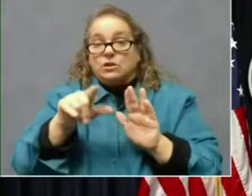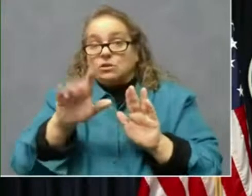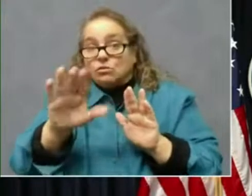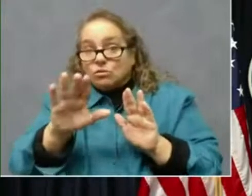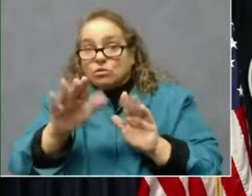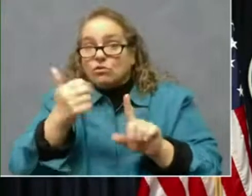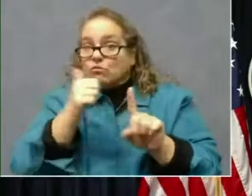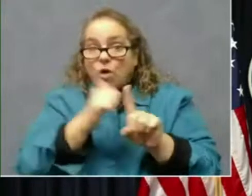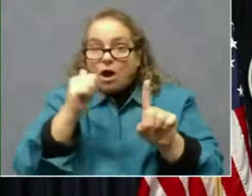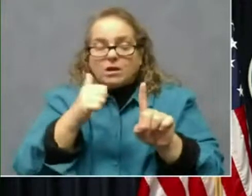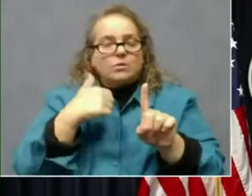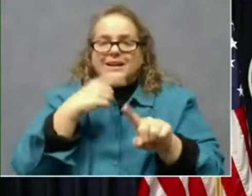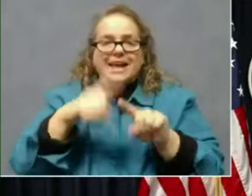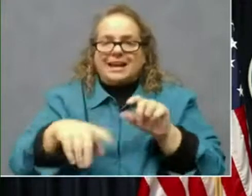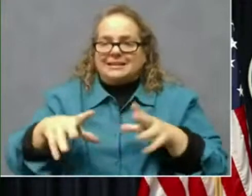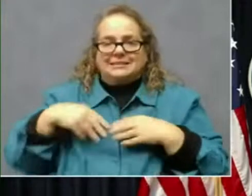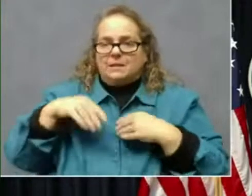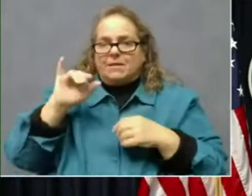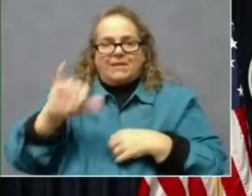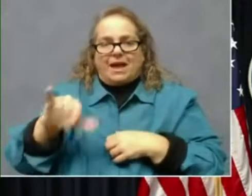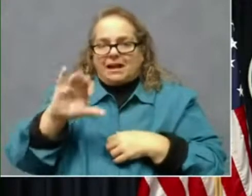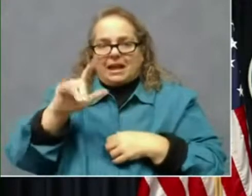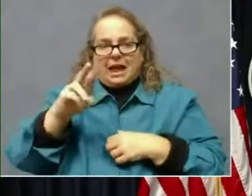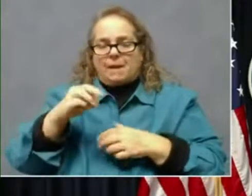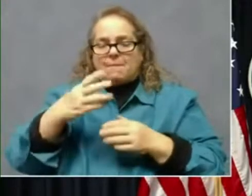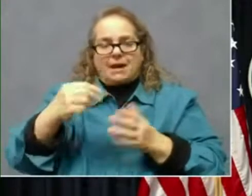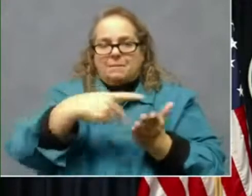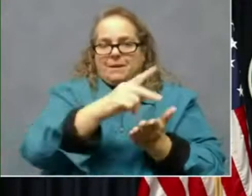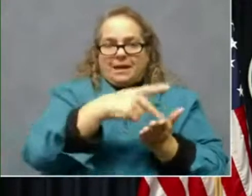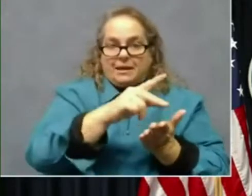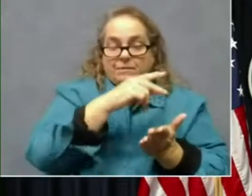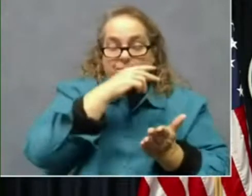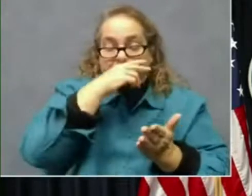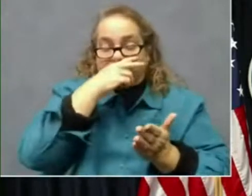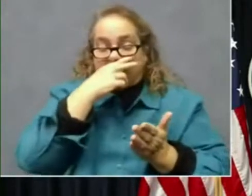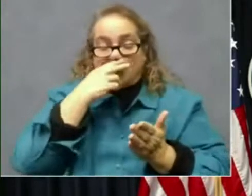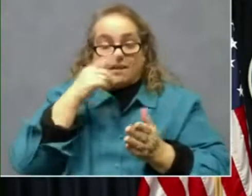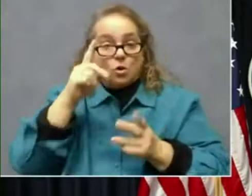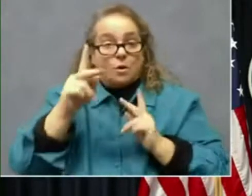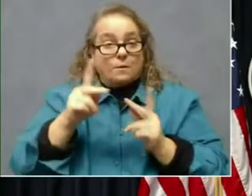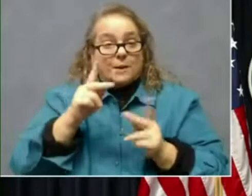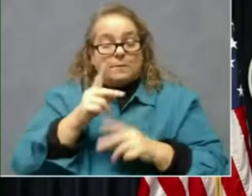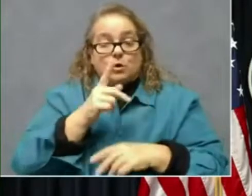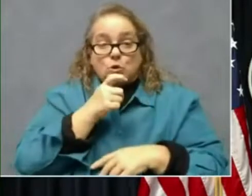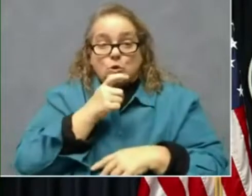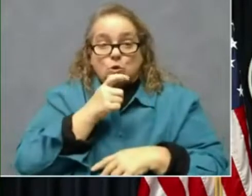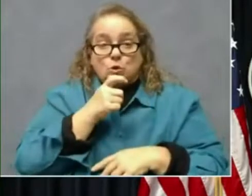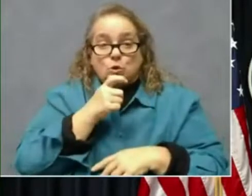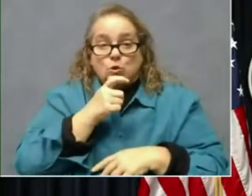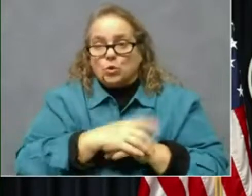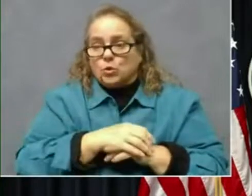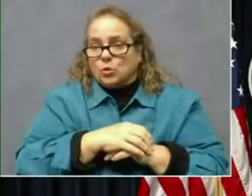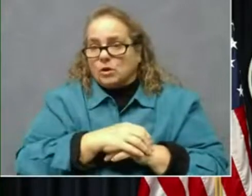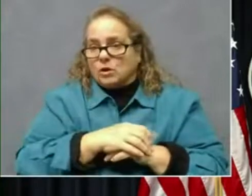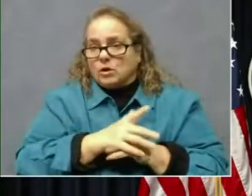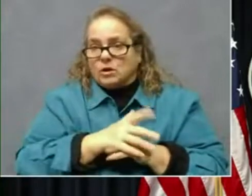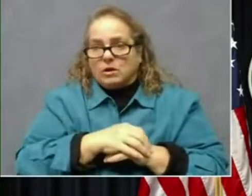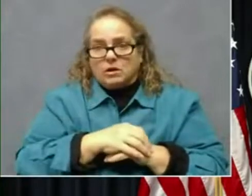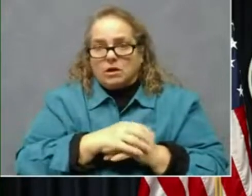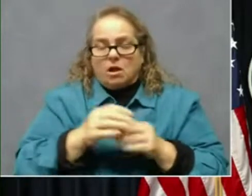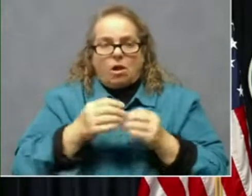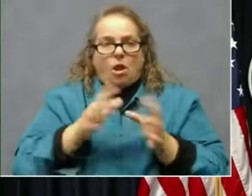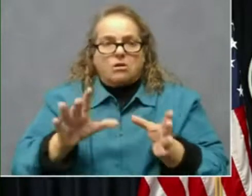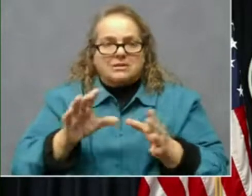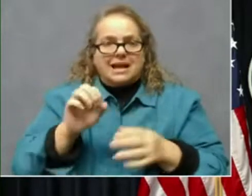accept that claim and start providing payment. But for those individuals or those who, who lost out on, on extra